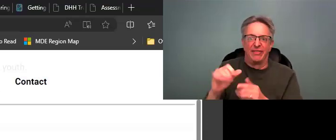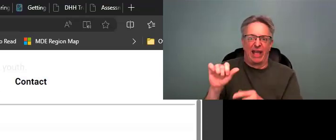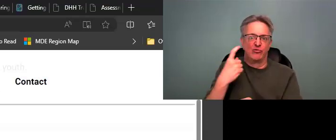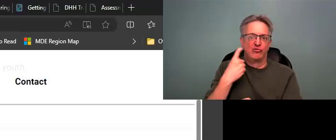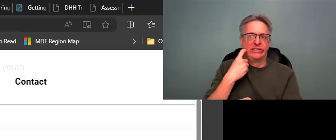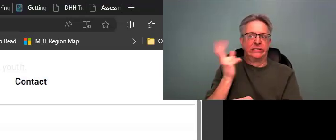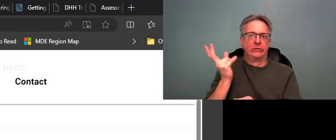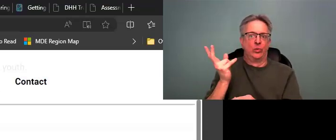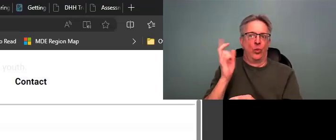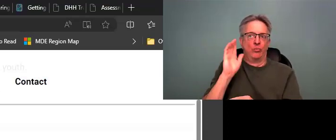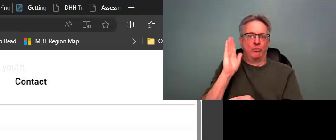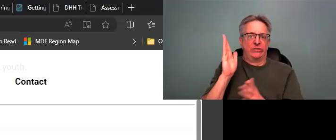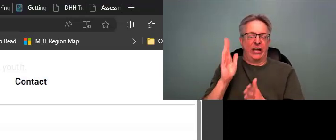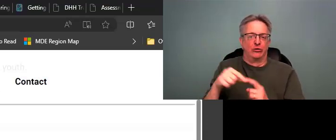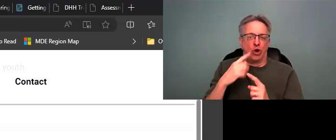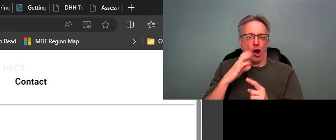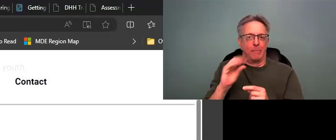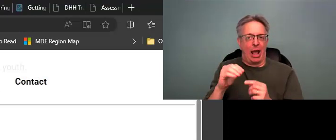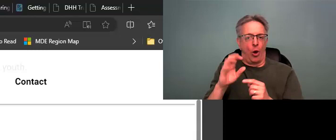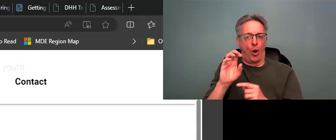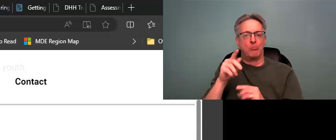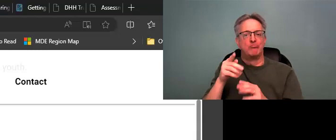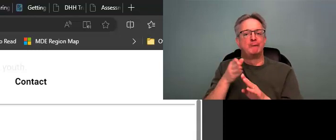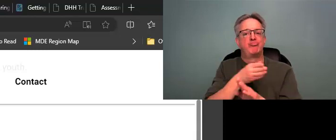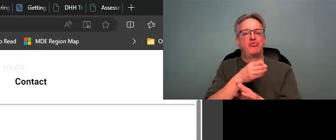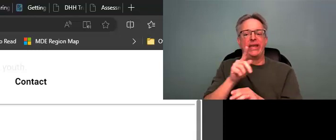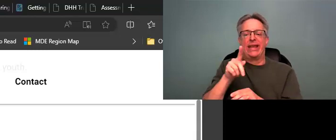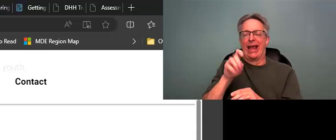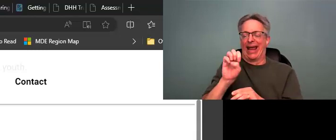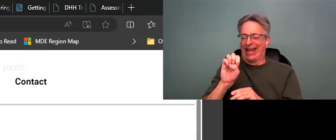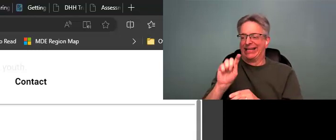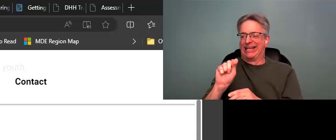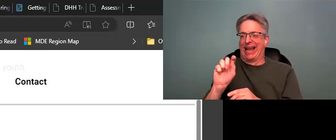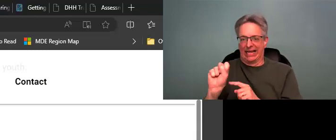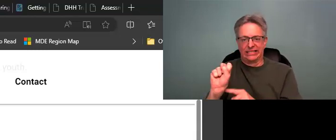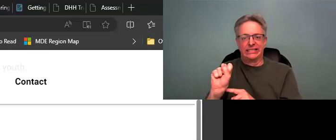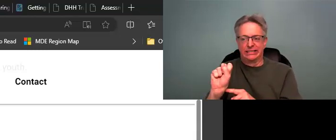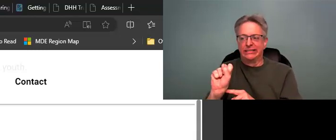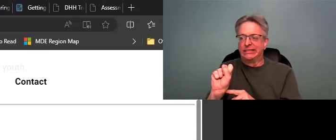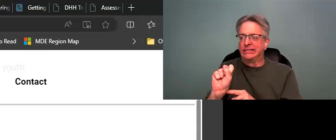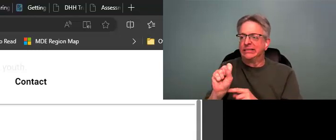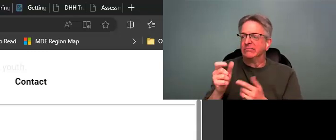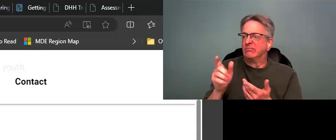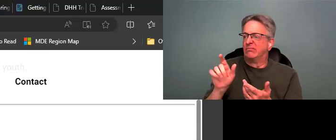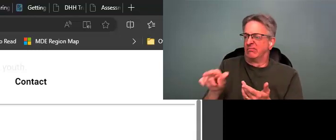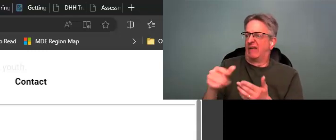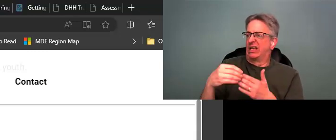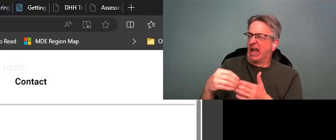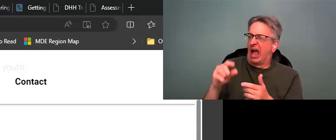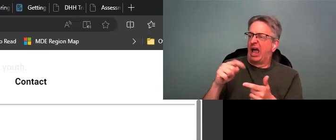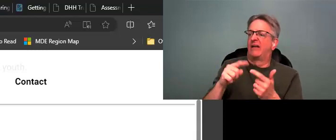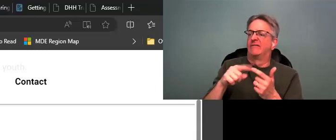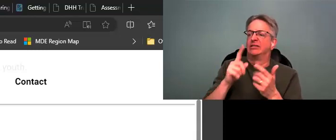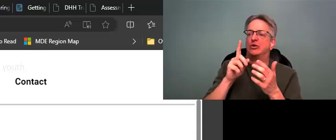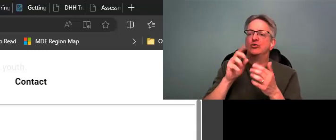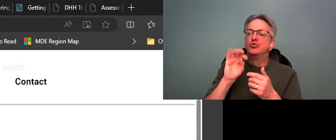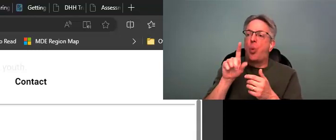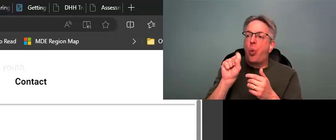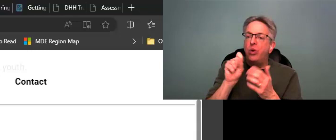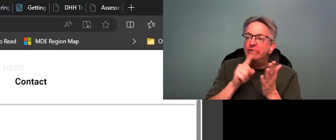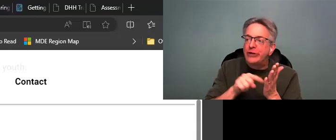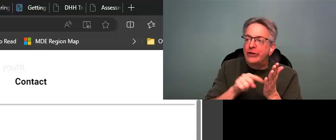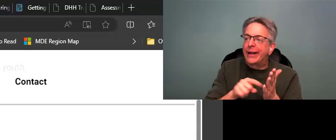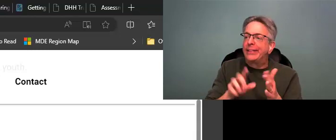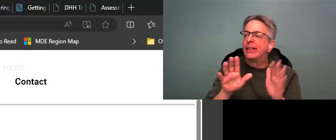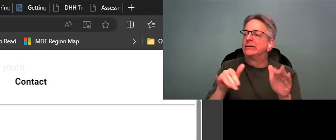pre-ETS. There's a guide that, uh, there's two presenters that talk, we know that the two presenters talked about pre-ETS. There's a resource